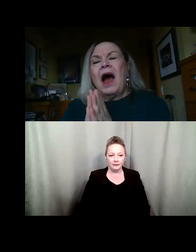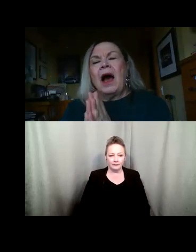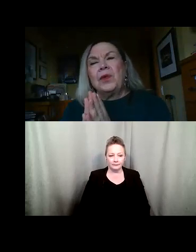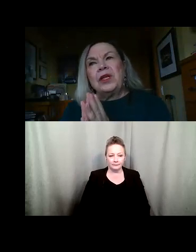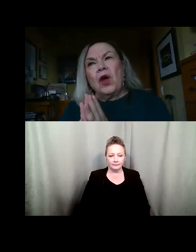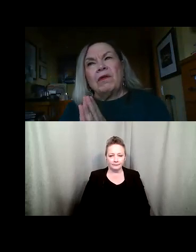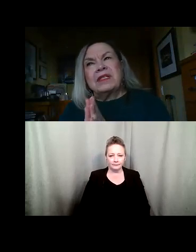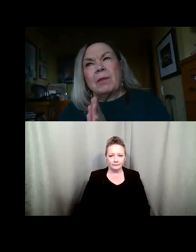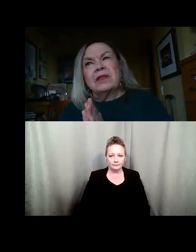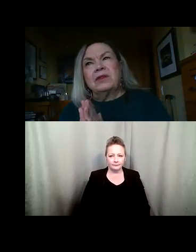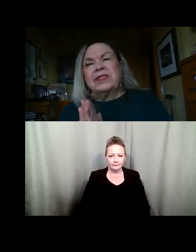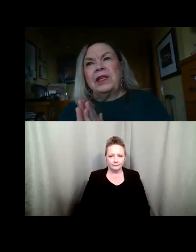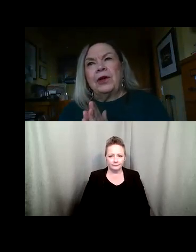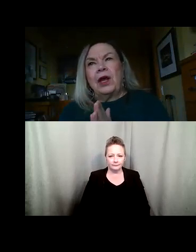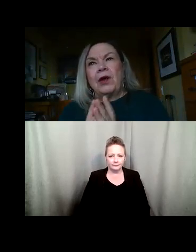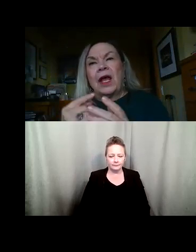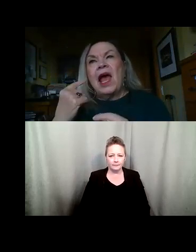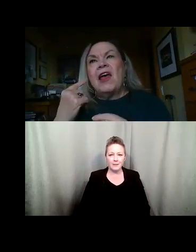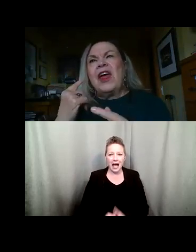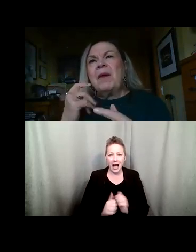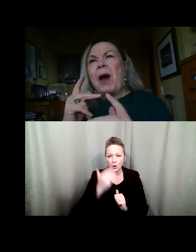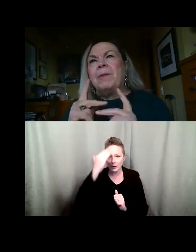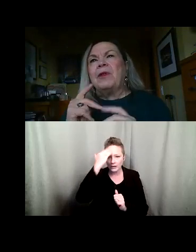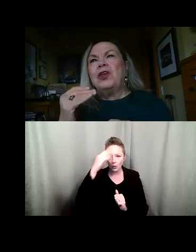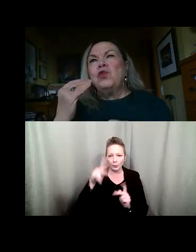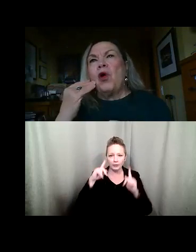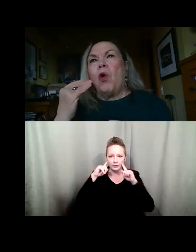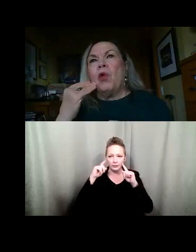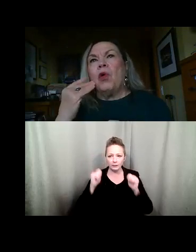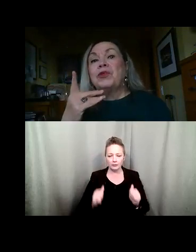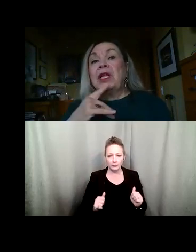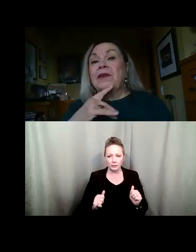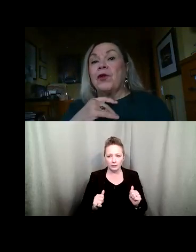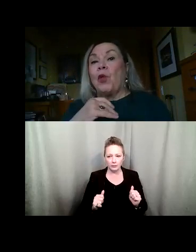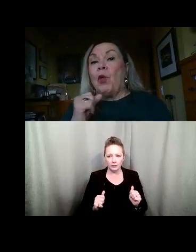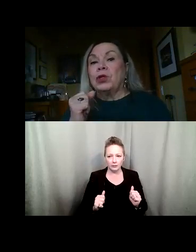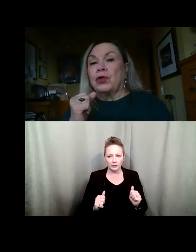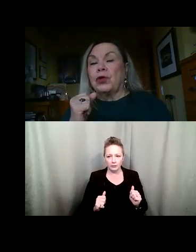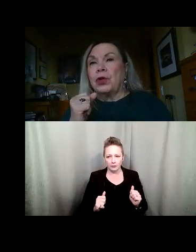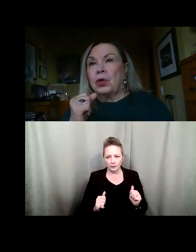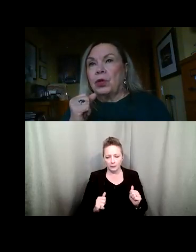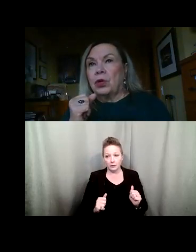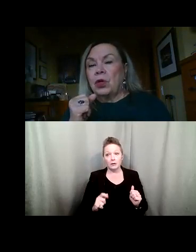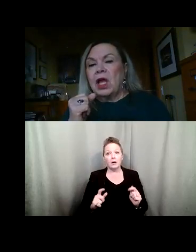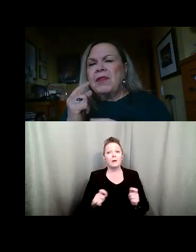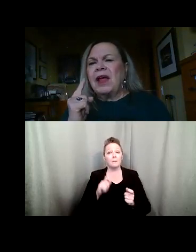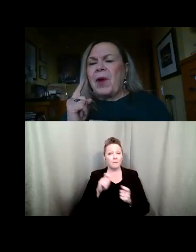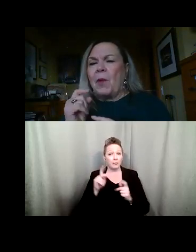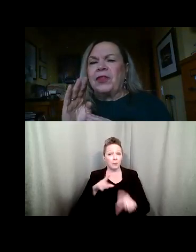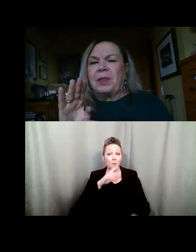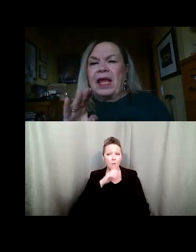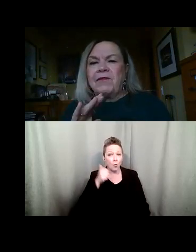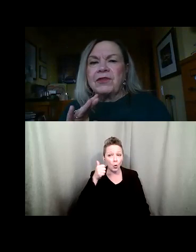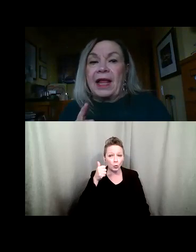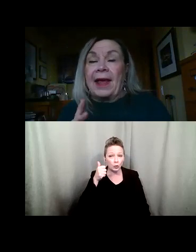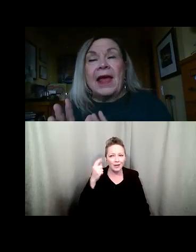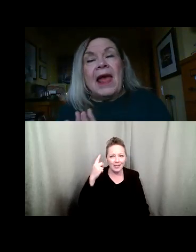how do we know someone's losing their hearing think about people that you know particularly if they're older think about